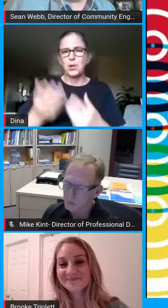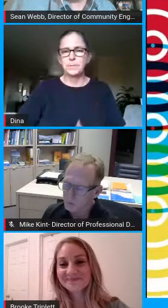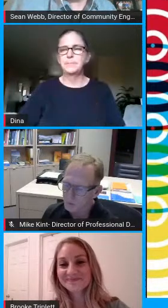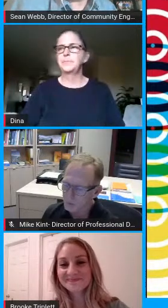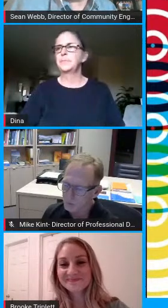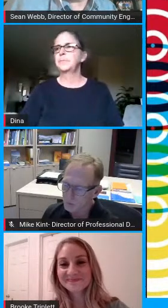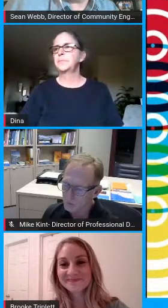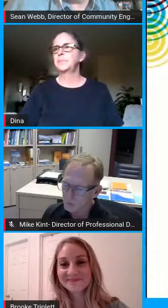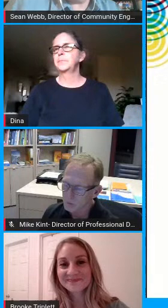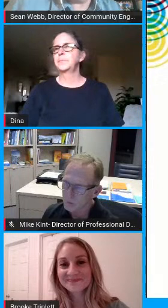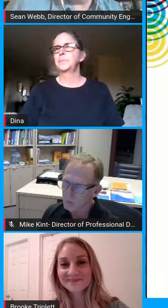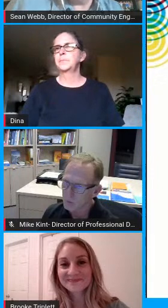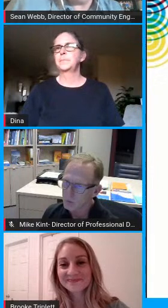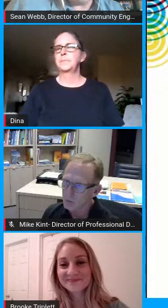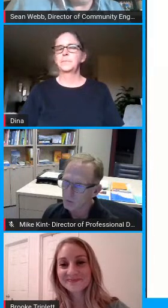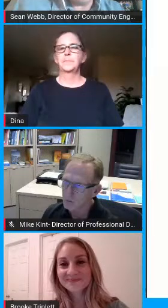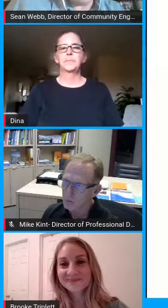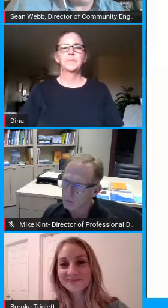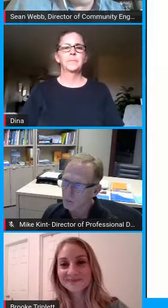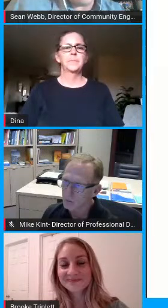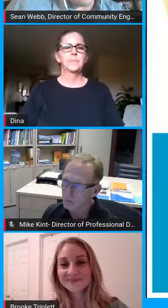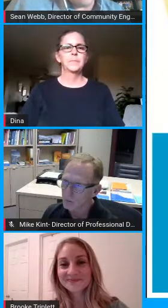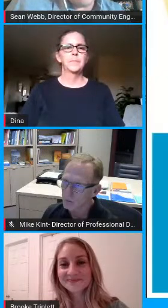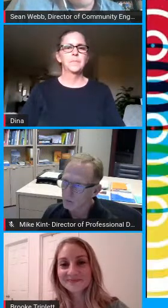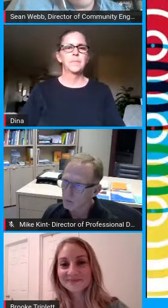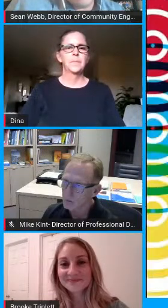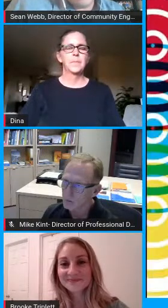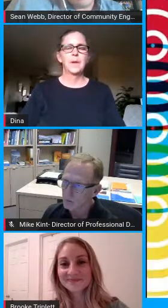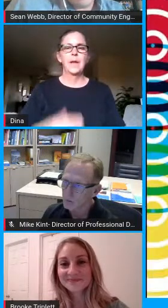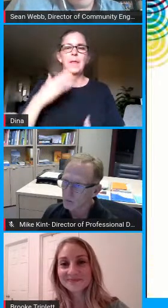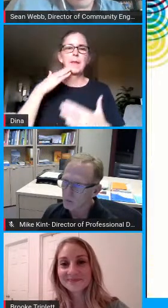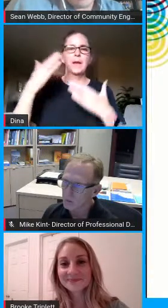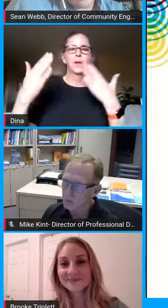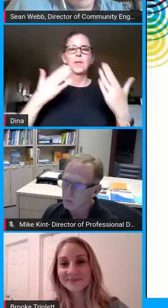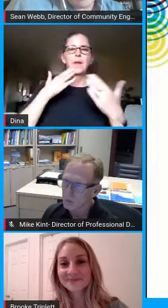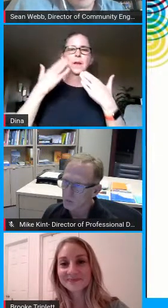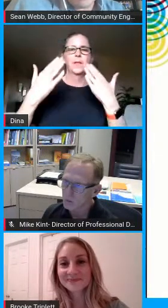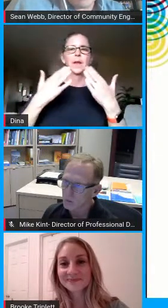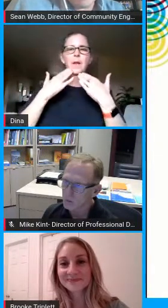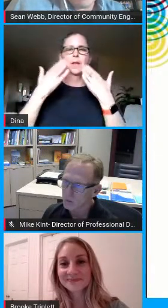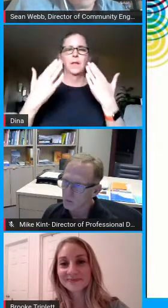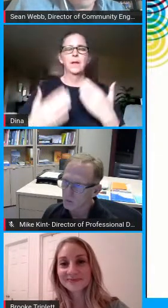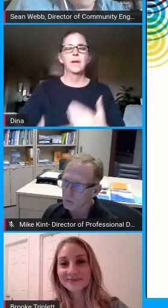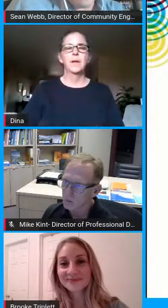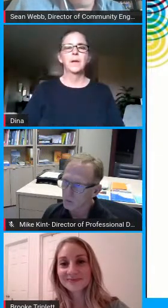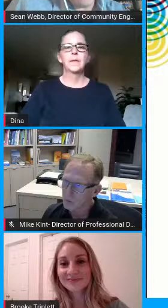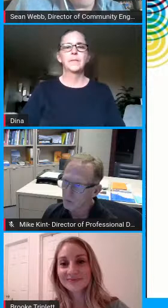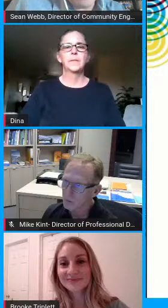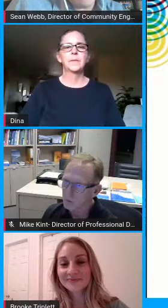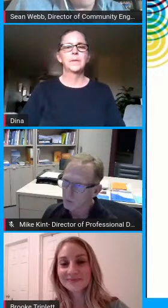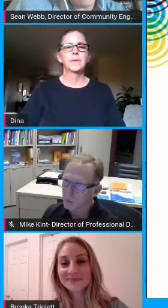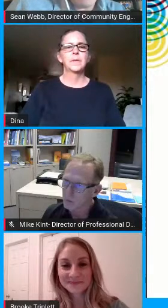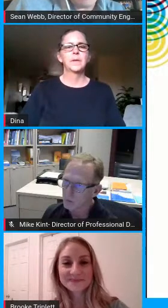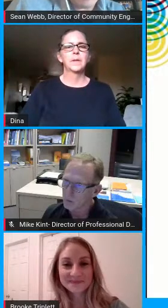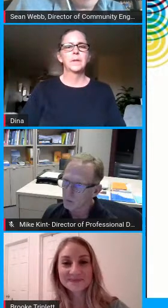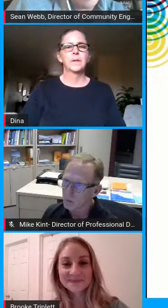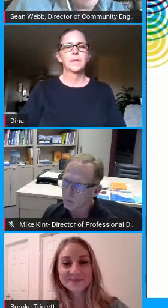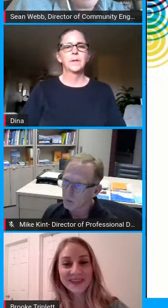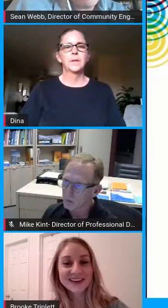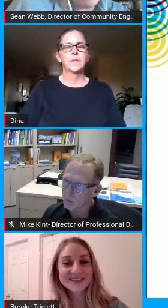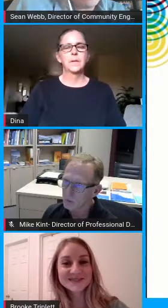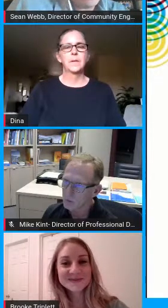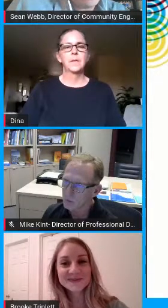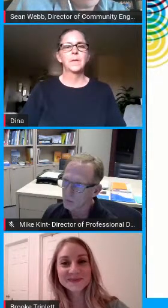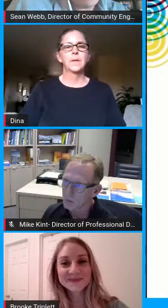excellent well thank you very much i believe carrie's going to come back on and brooke we'll see you later with some questions